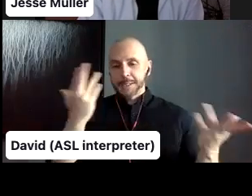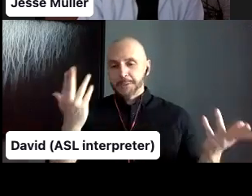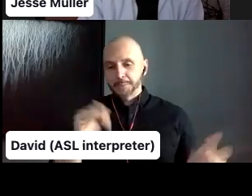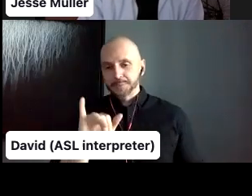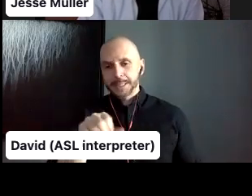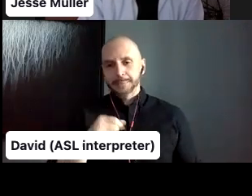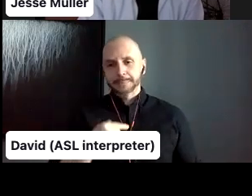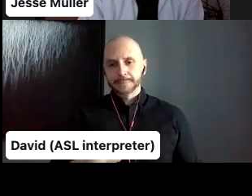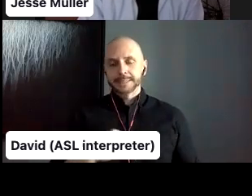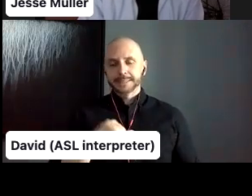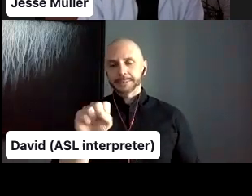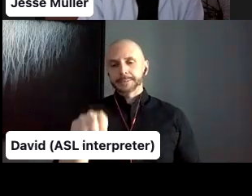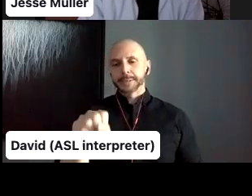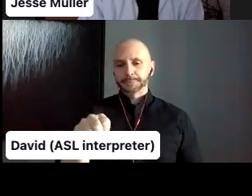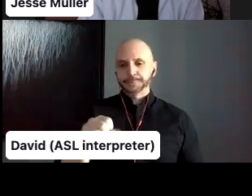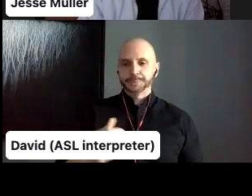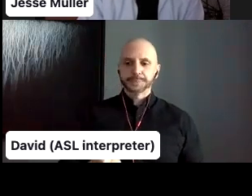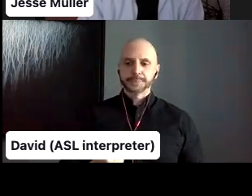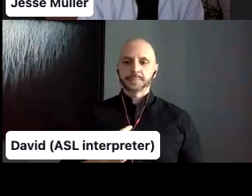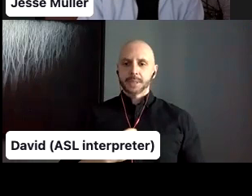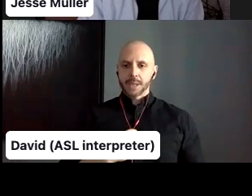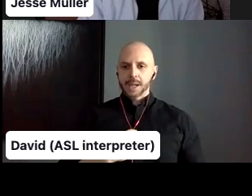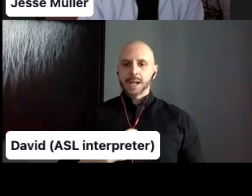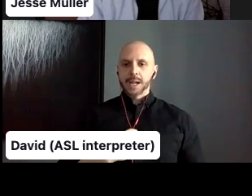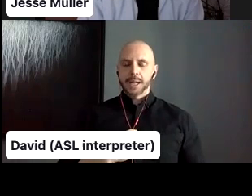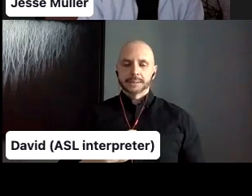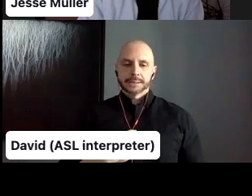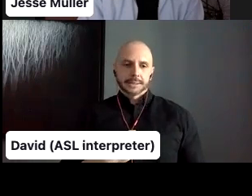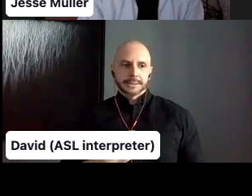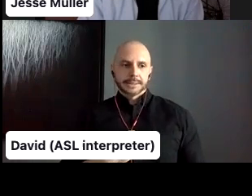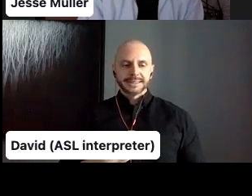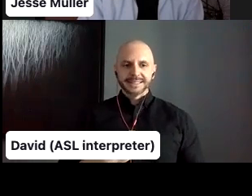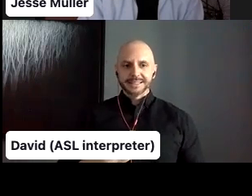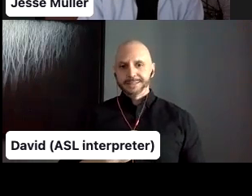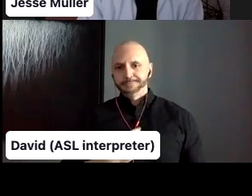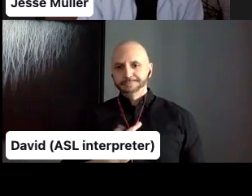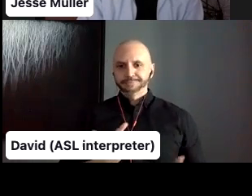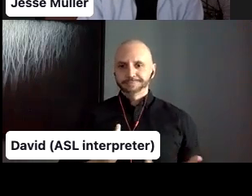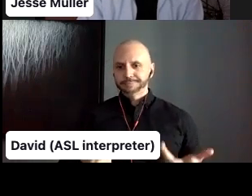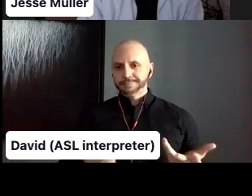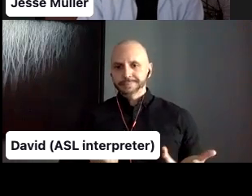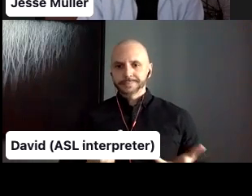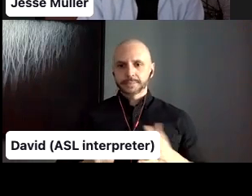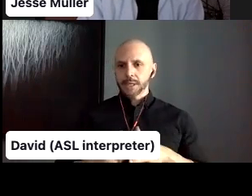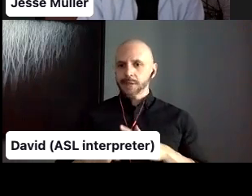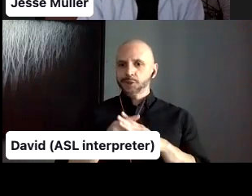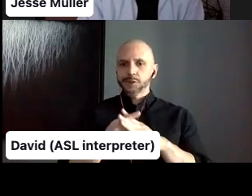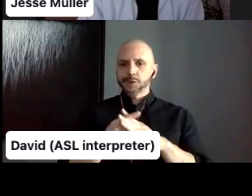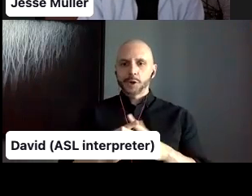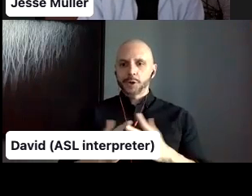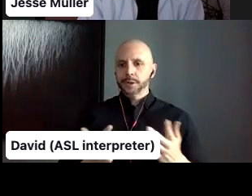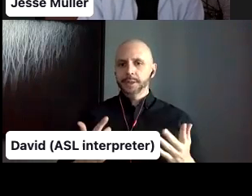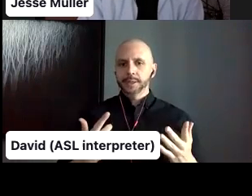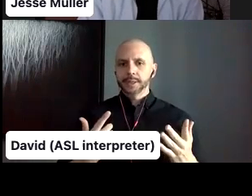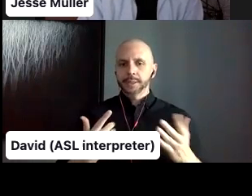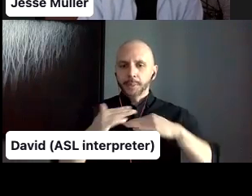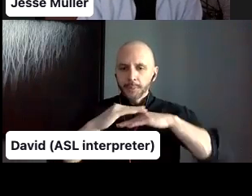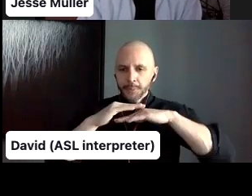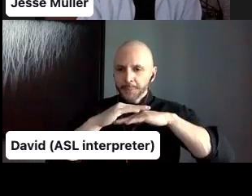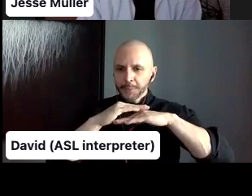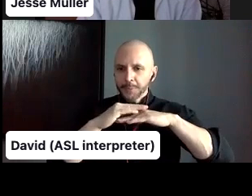so yeah, I think it's, uh, I didn't really, I, yeah, I just started with very, not very little, but yeah,